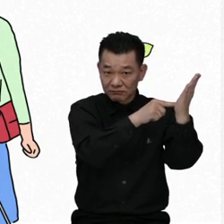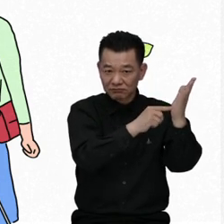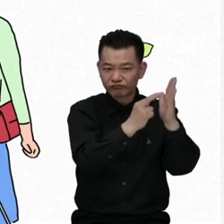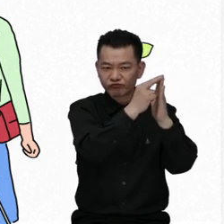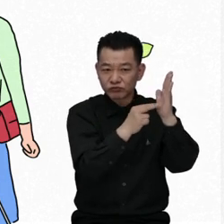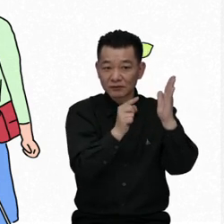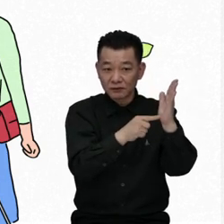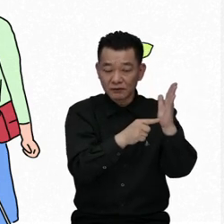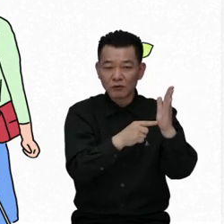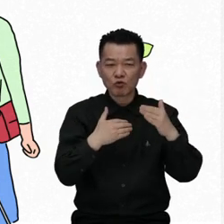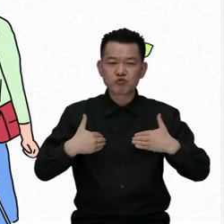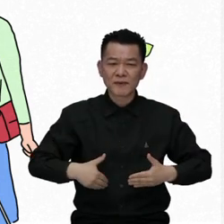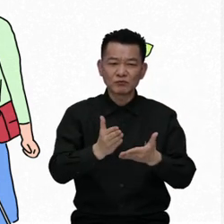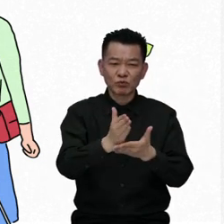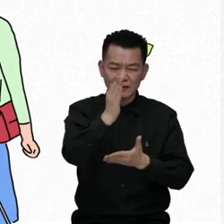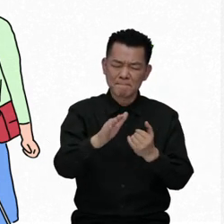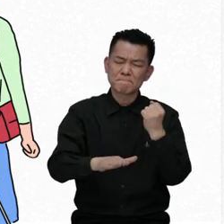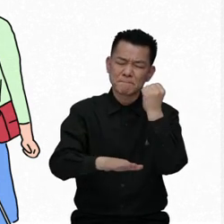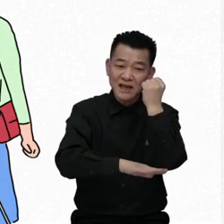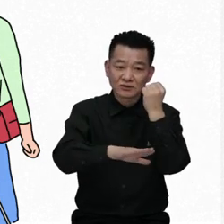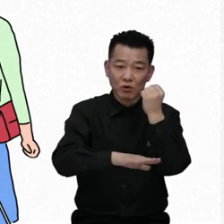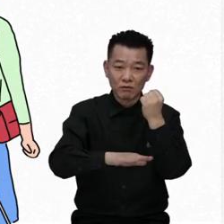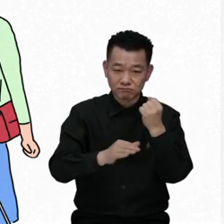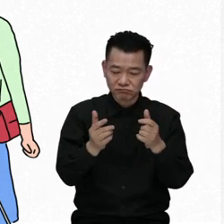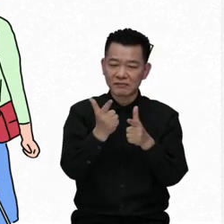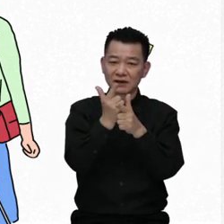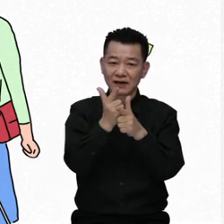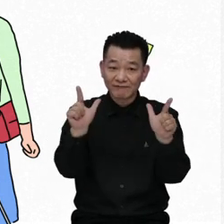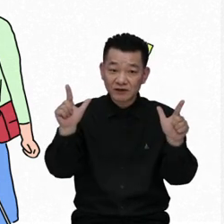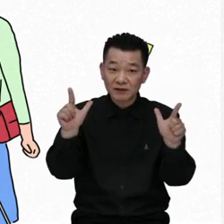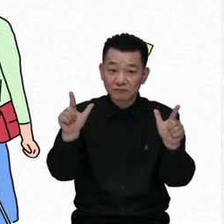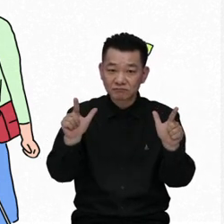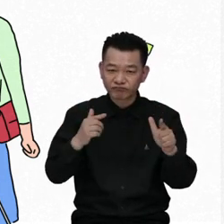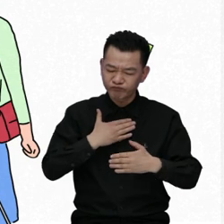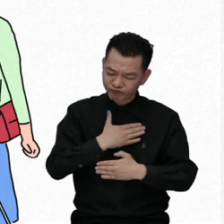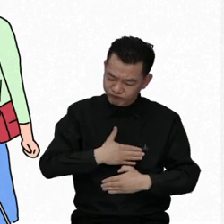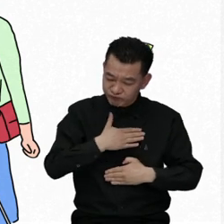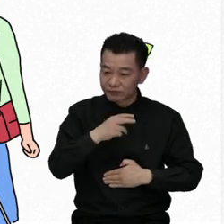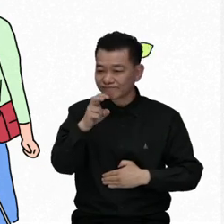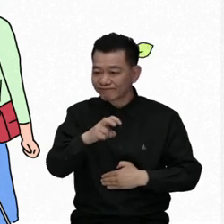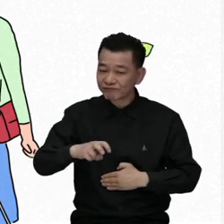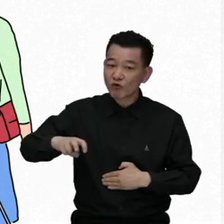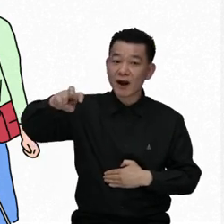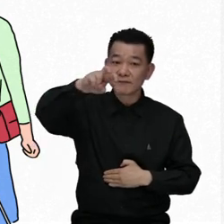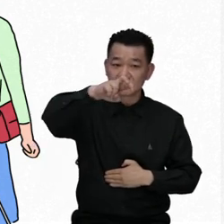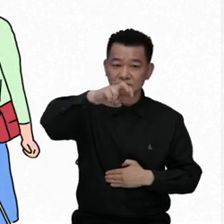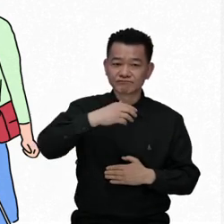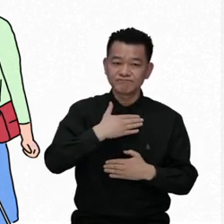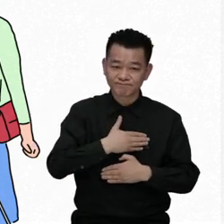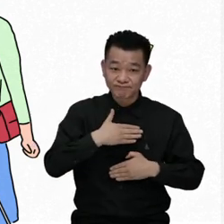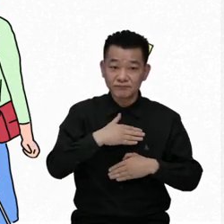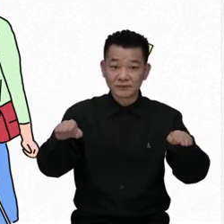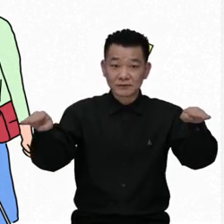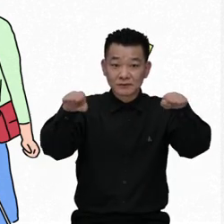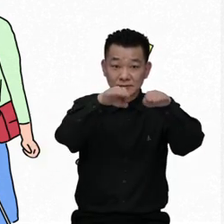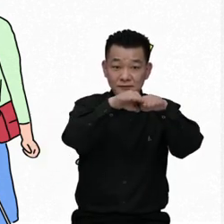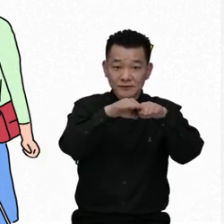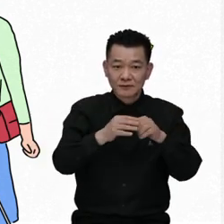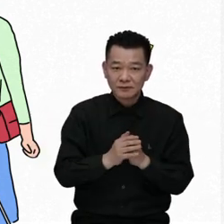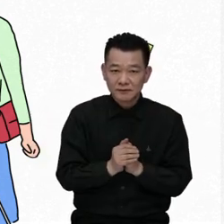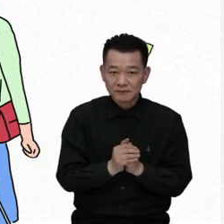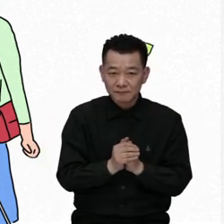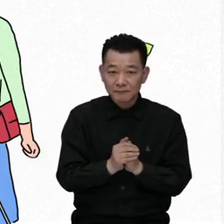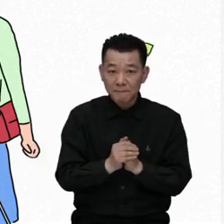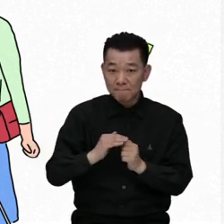measures to ensure the full development, advancement, and empowerment of women for the purpose of guaranteeing them the